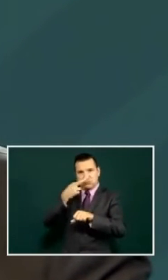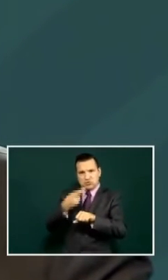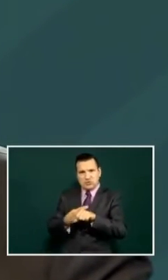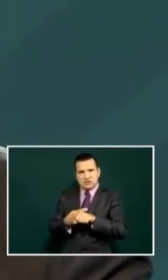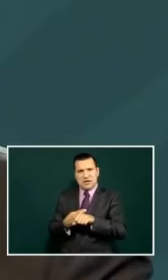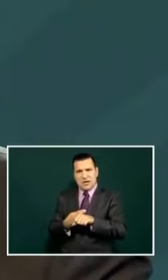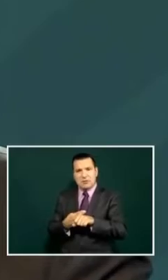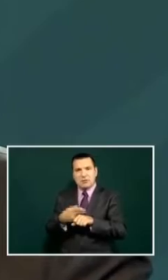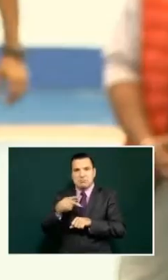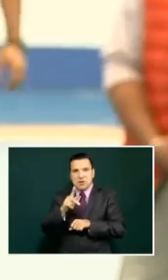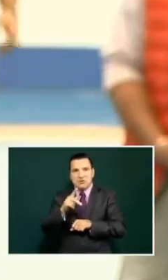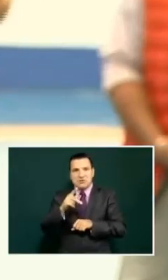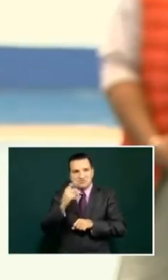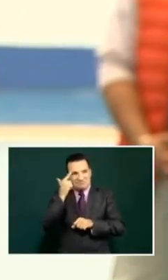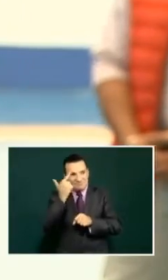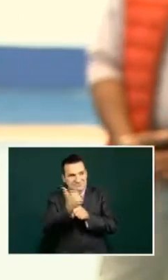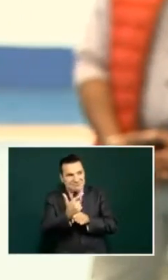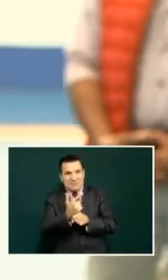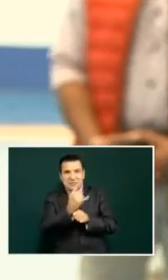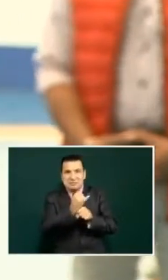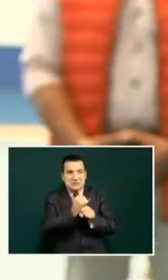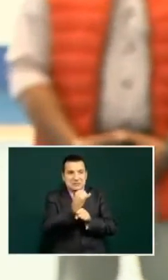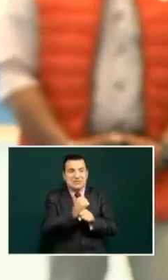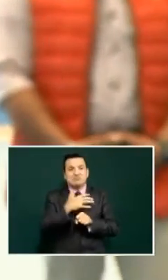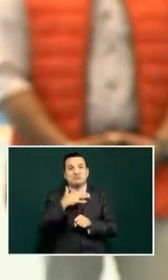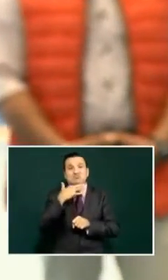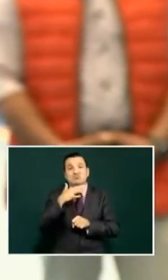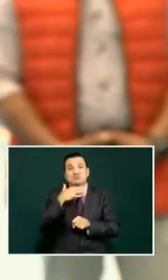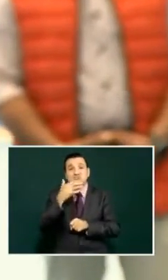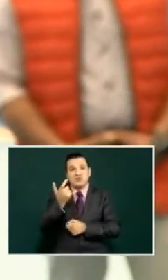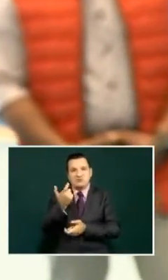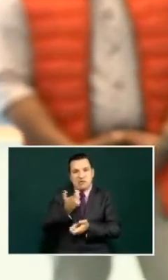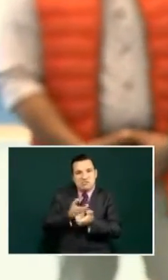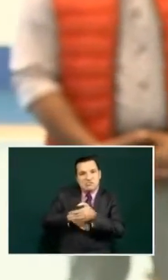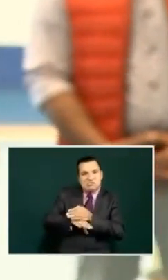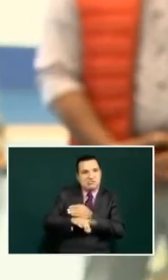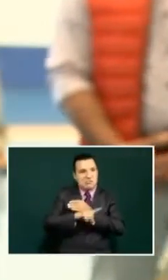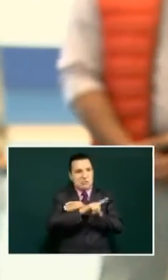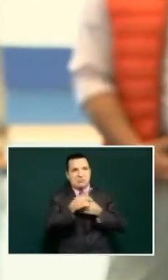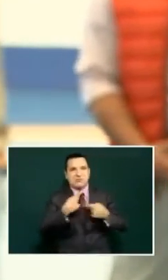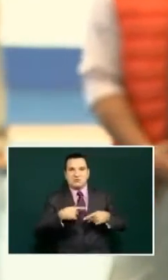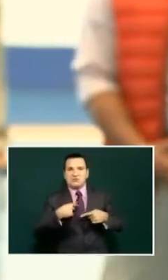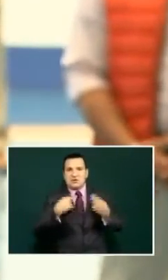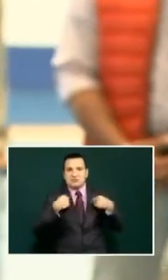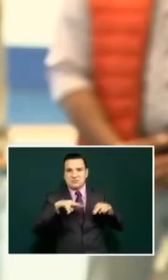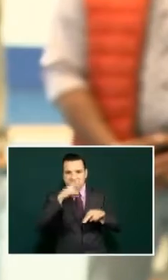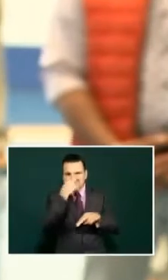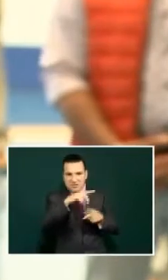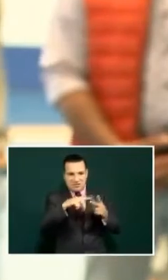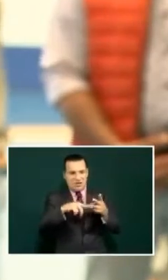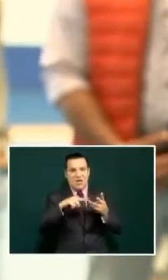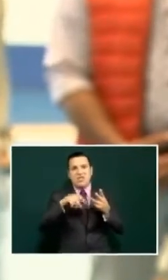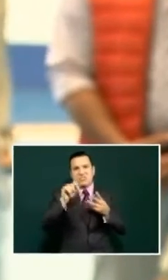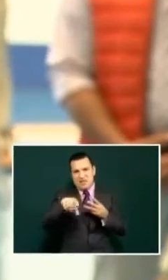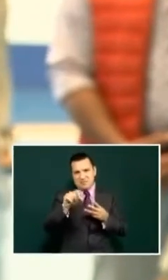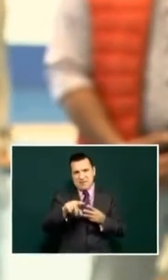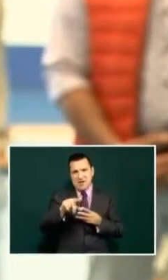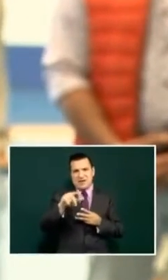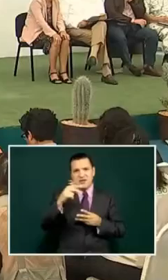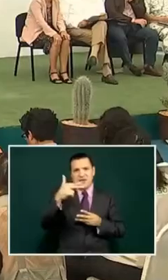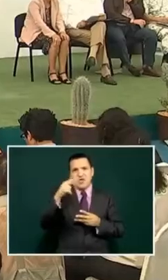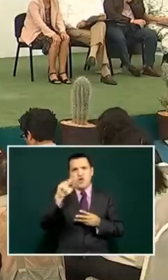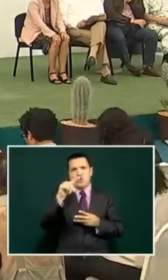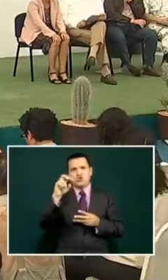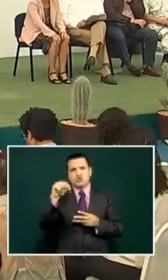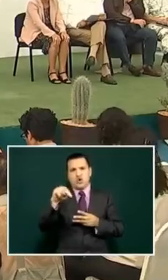there's people that are working there that are implicated in acts of corruption and in the case of the city of